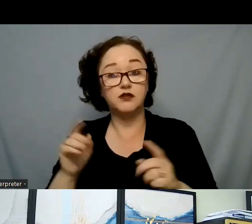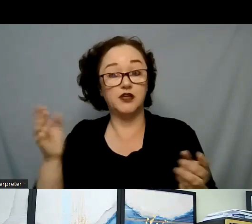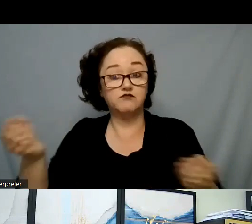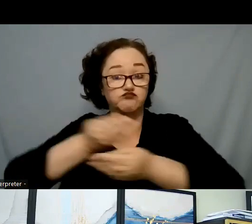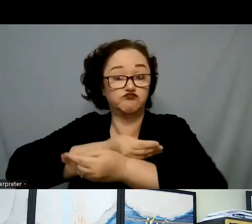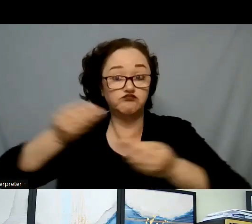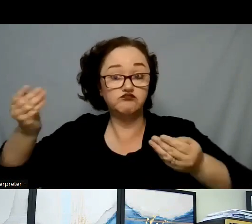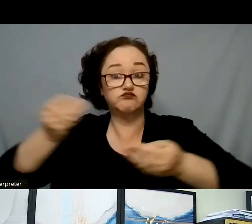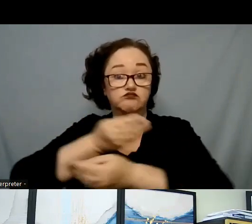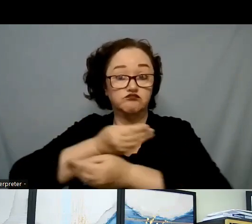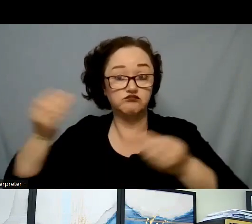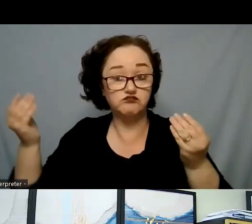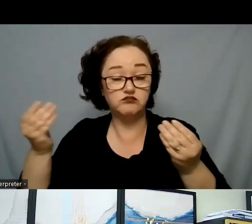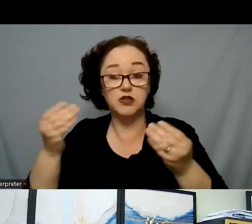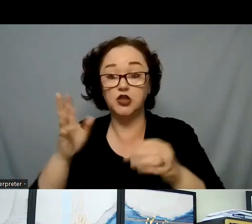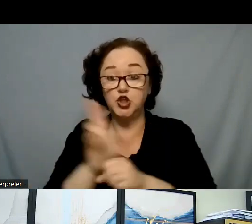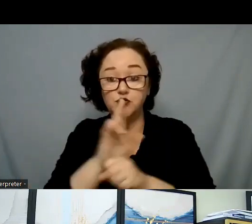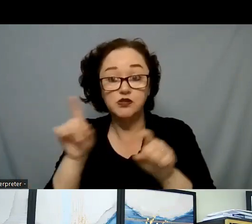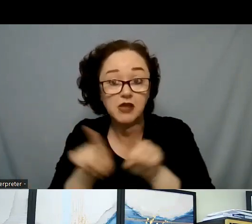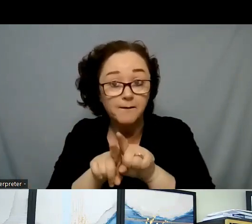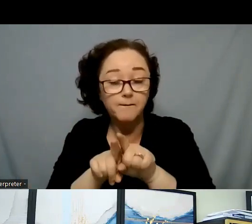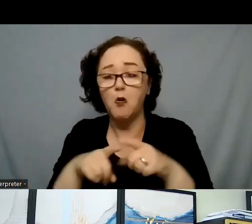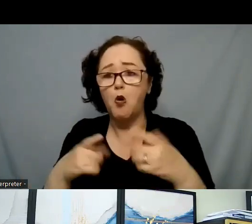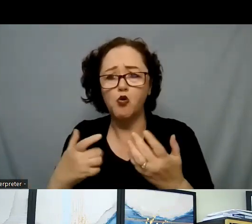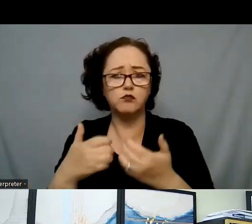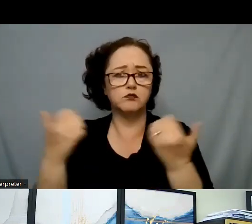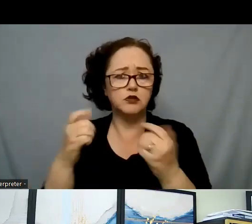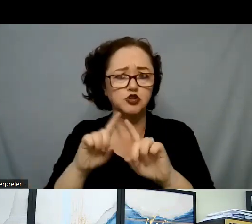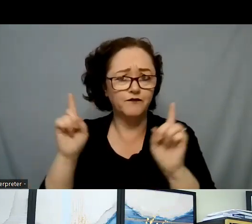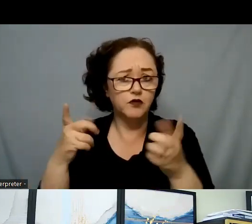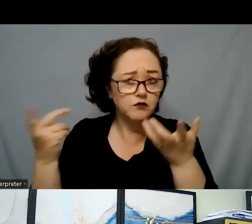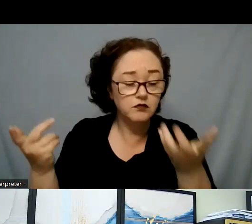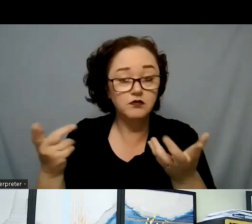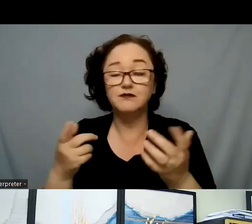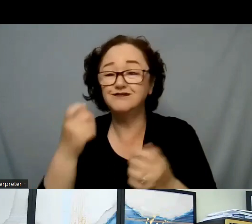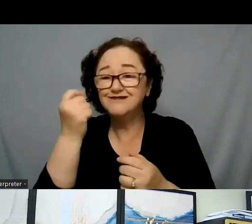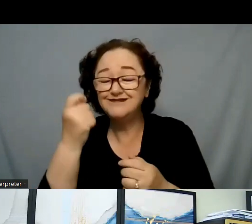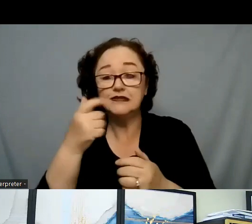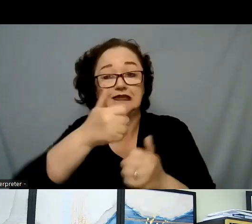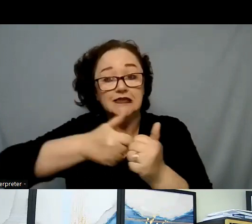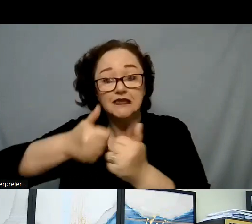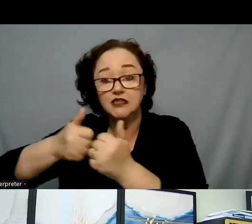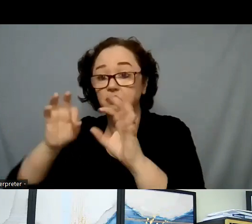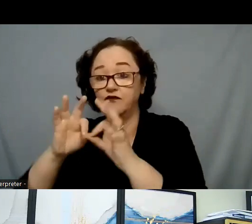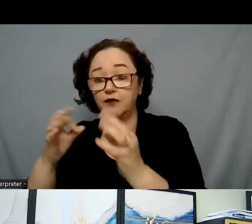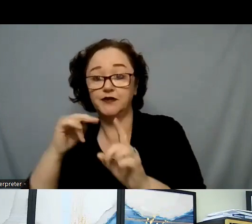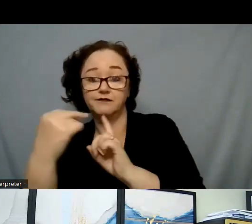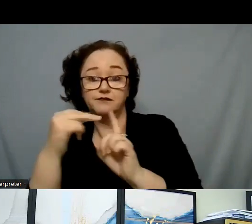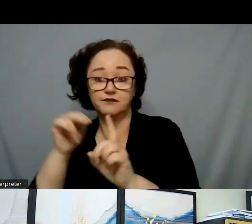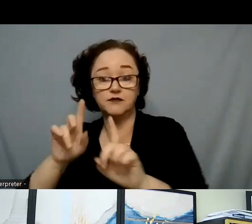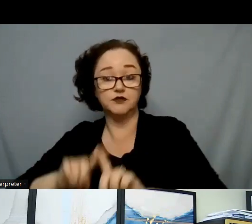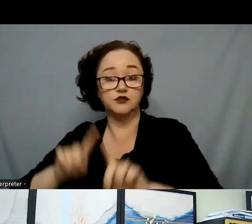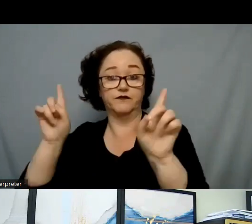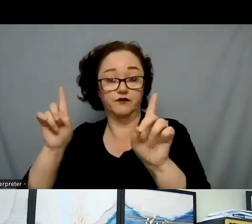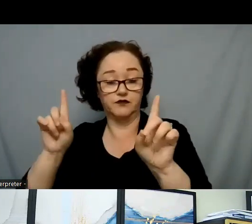don't look at it broadly. Each family is going to look at it differently. So, ask and work with the youth